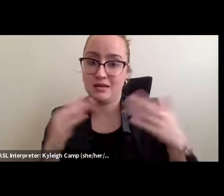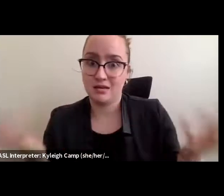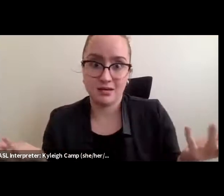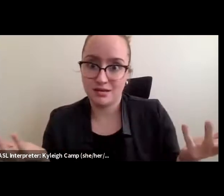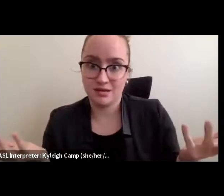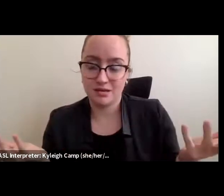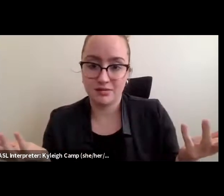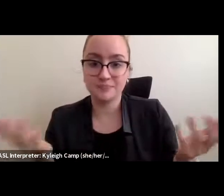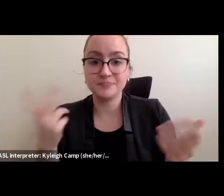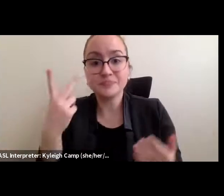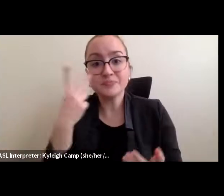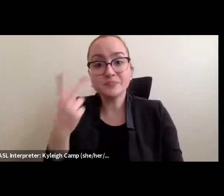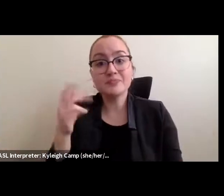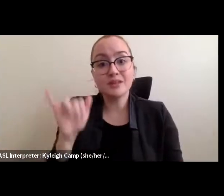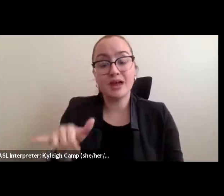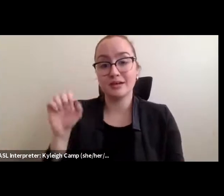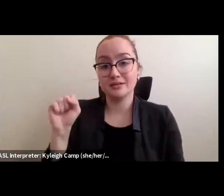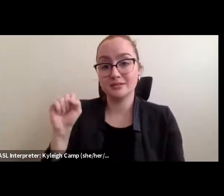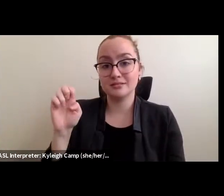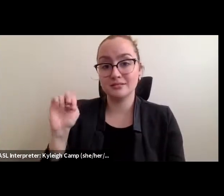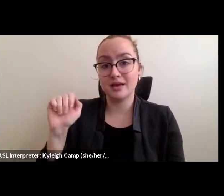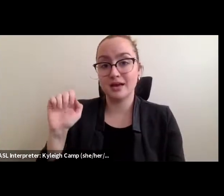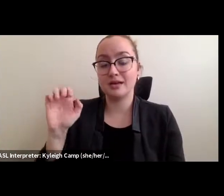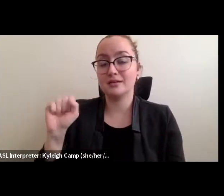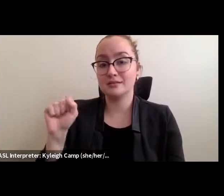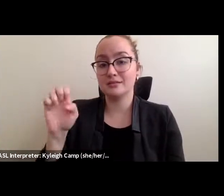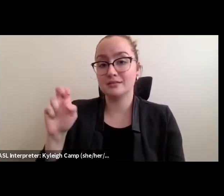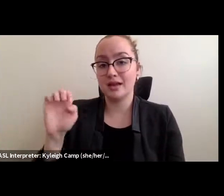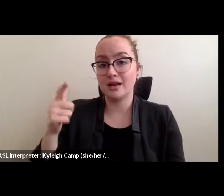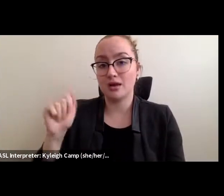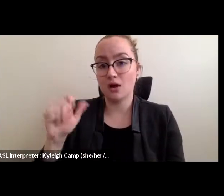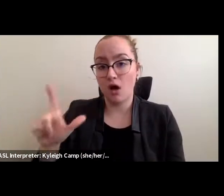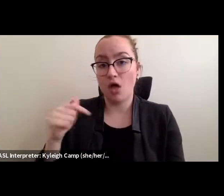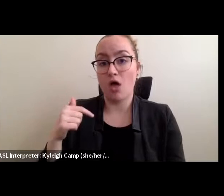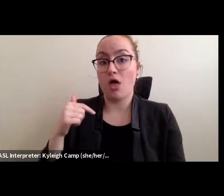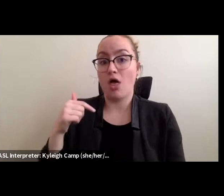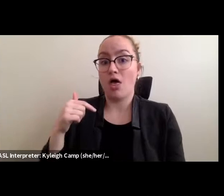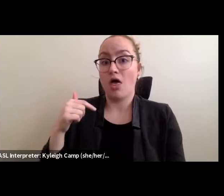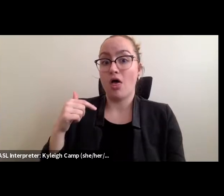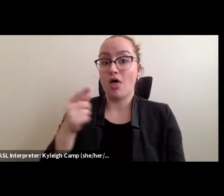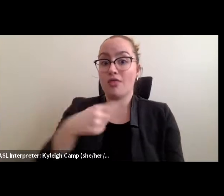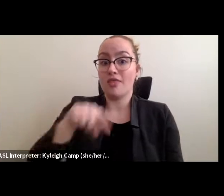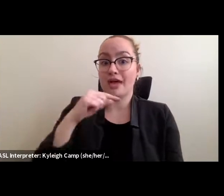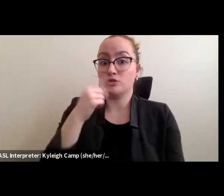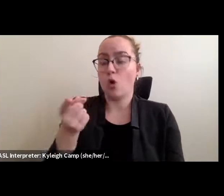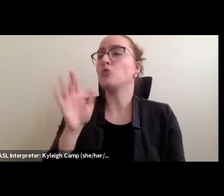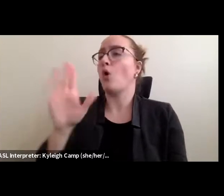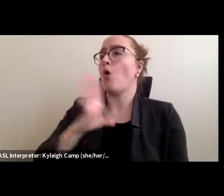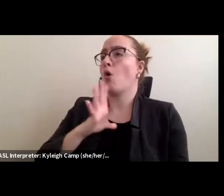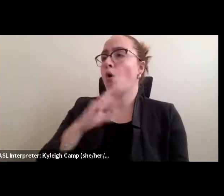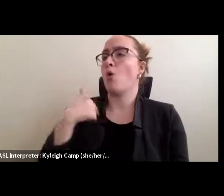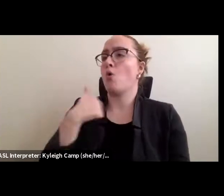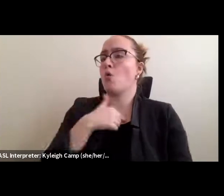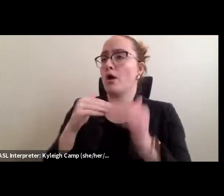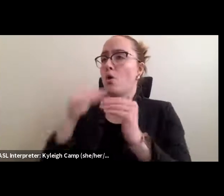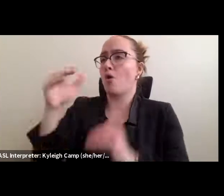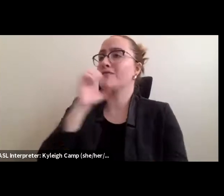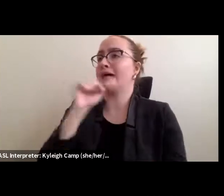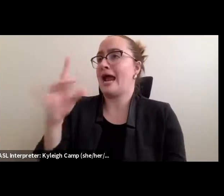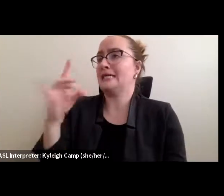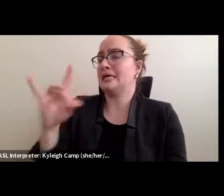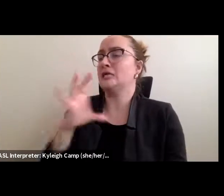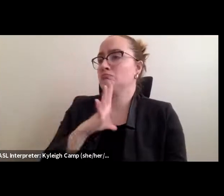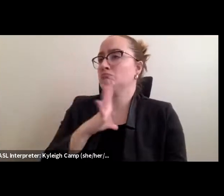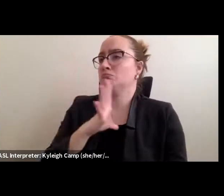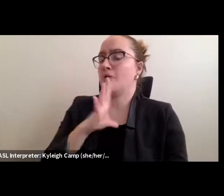Senegal that told different officers in their journey up that they were over age 18 and then that was used against